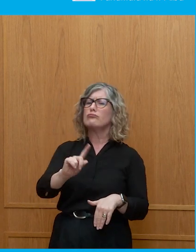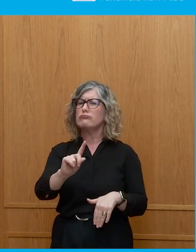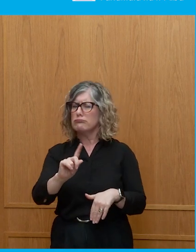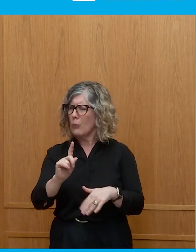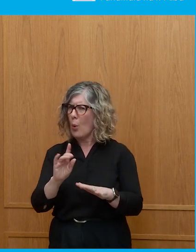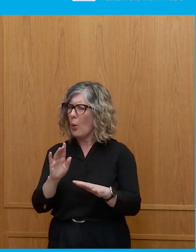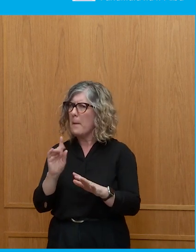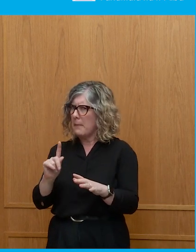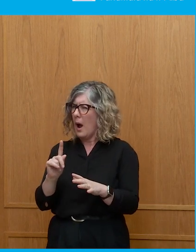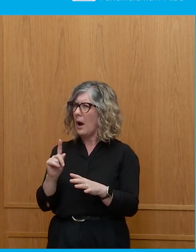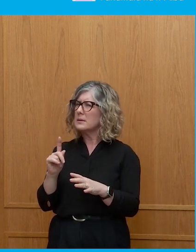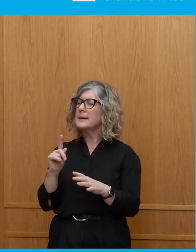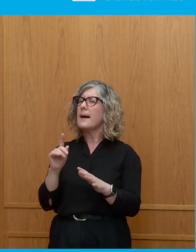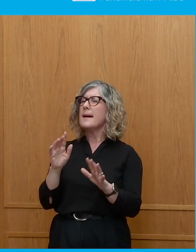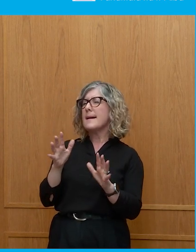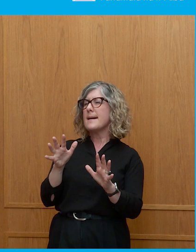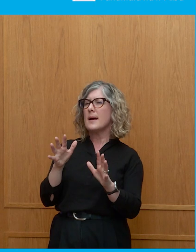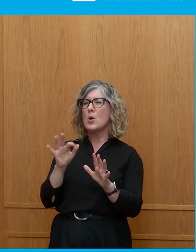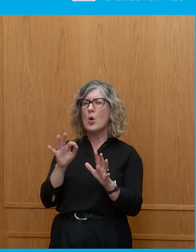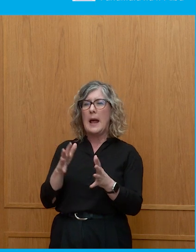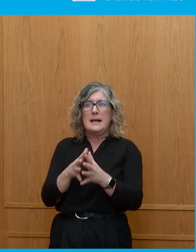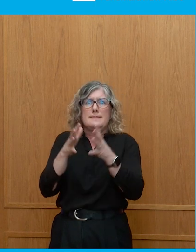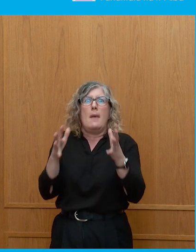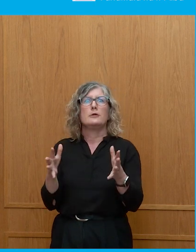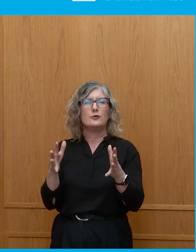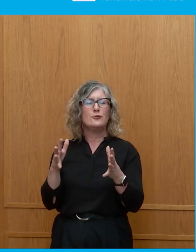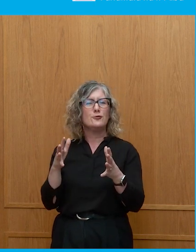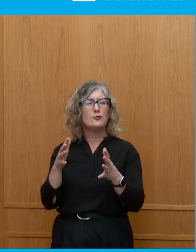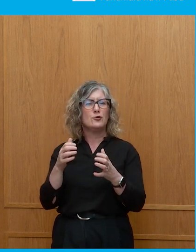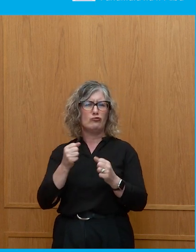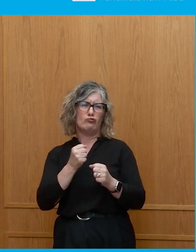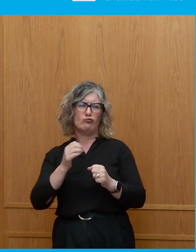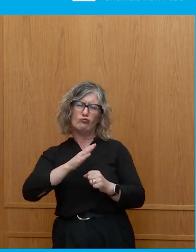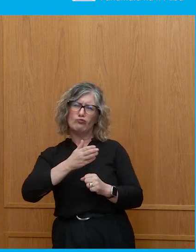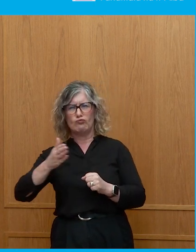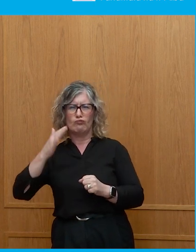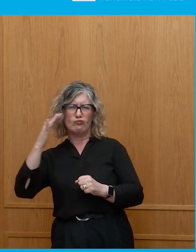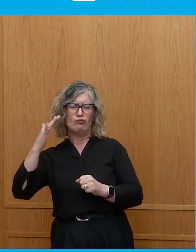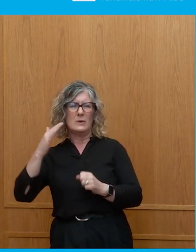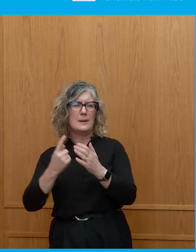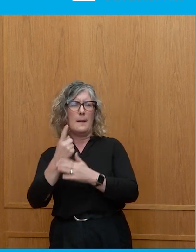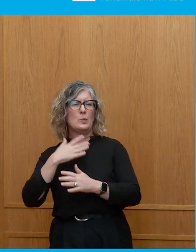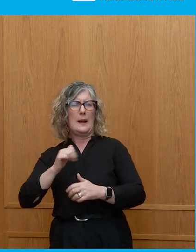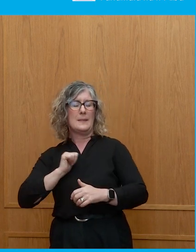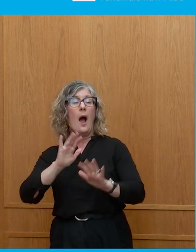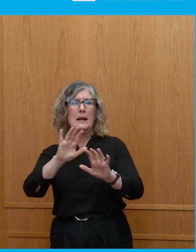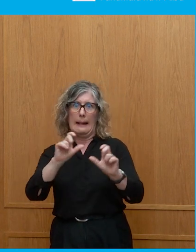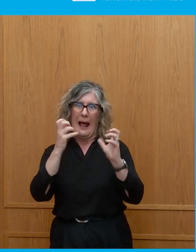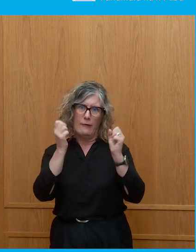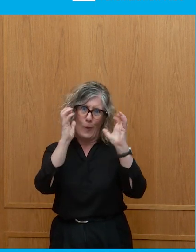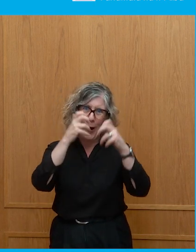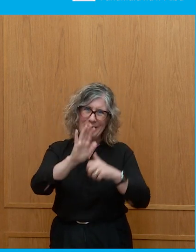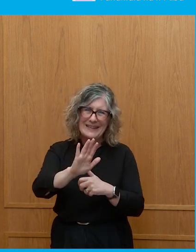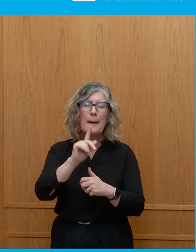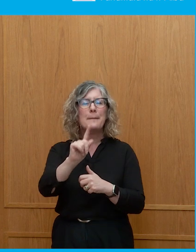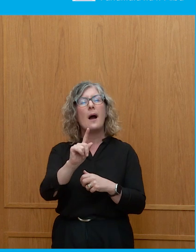But I think there's been a little bit, overall, there's maybe been a bit of a reverse. I think it's still very worrying, what's going on. But I don't think it's